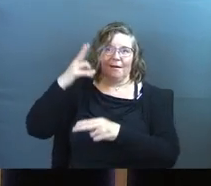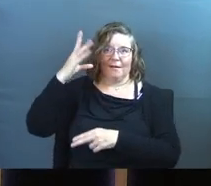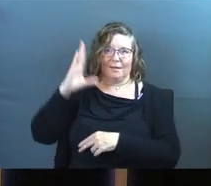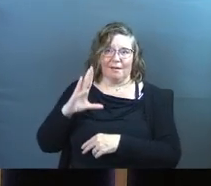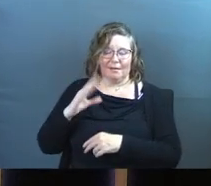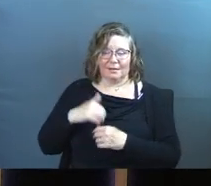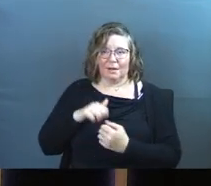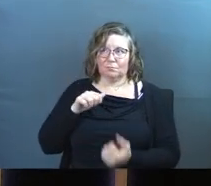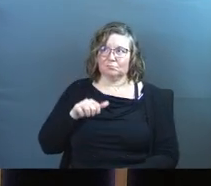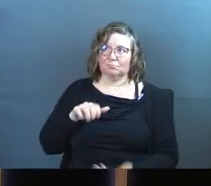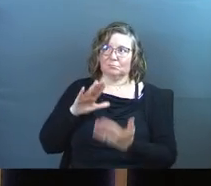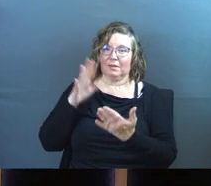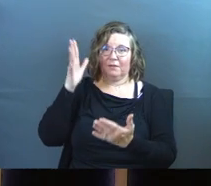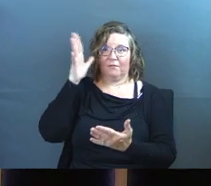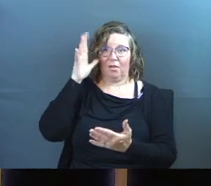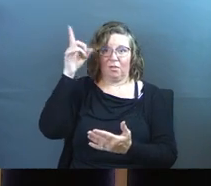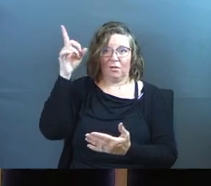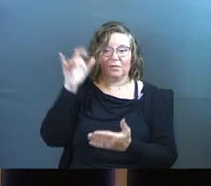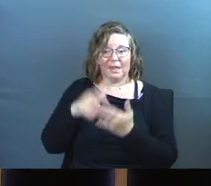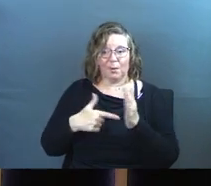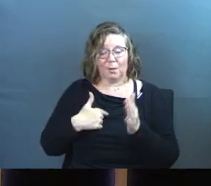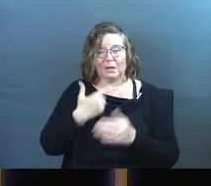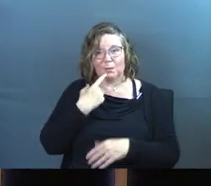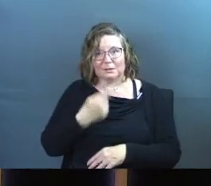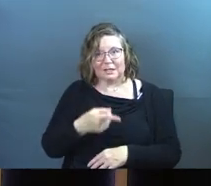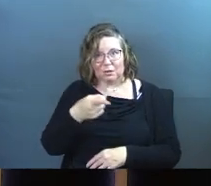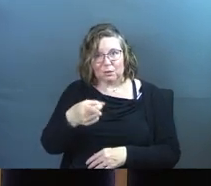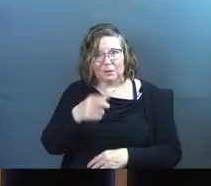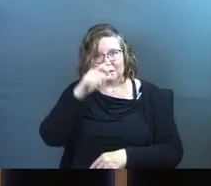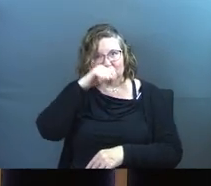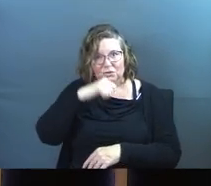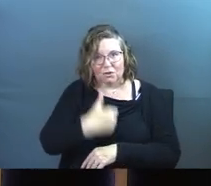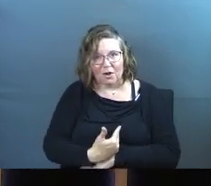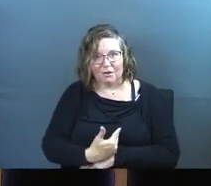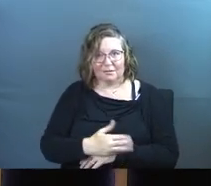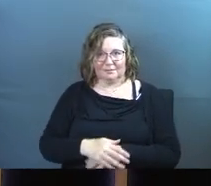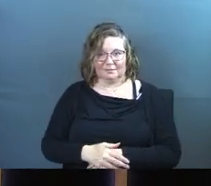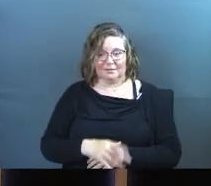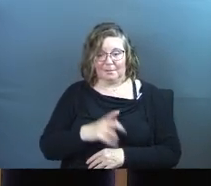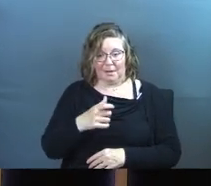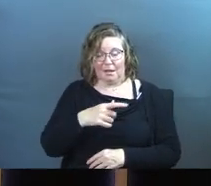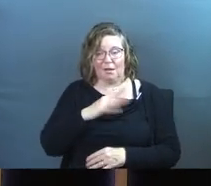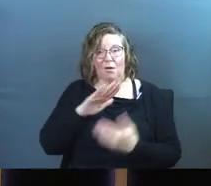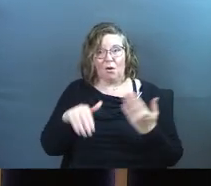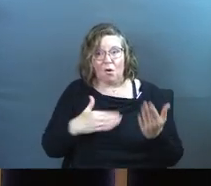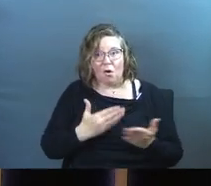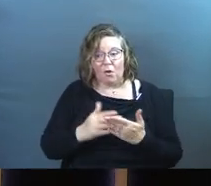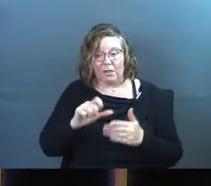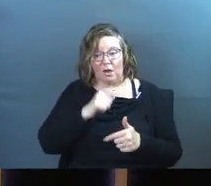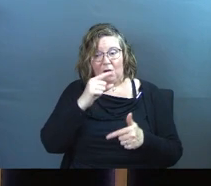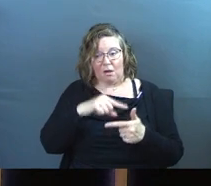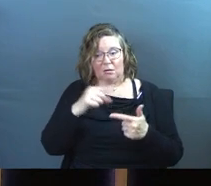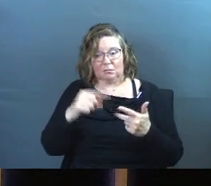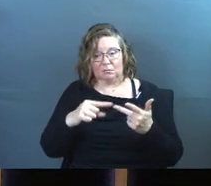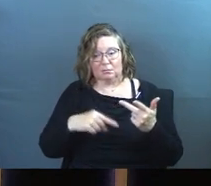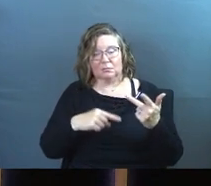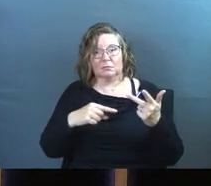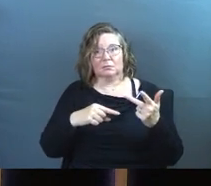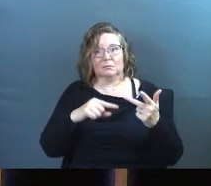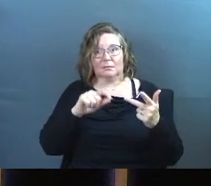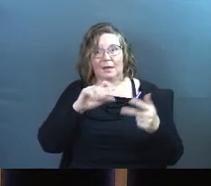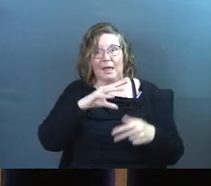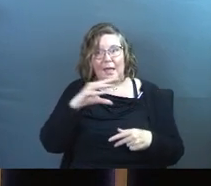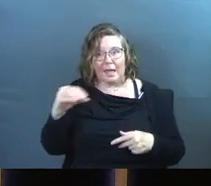When you stand before the Father, that's what He's going to say to you. Because all those other ands and